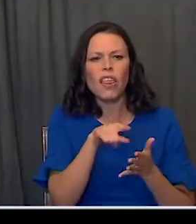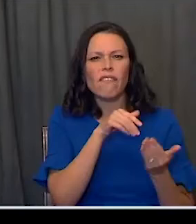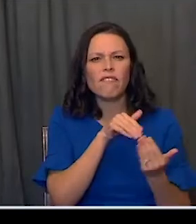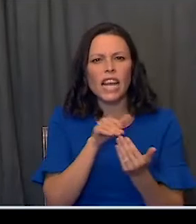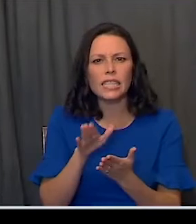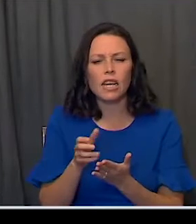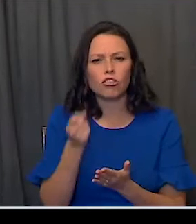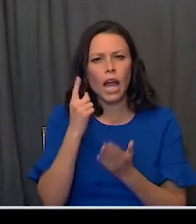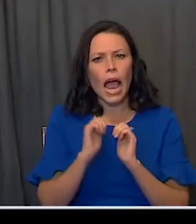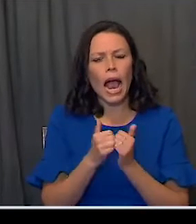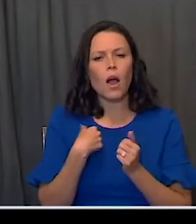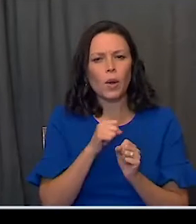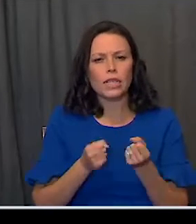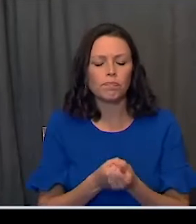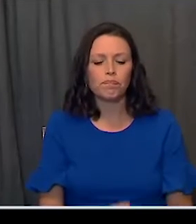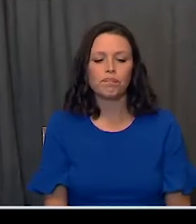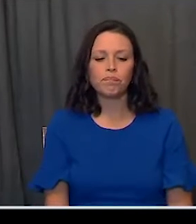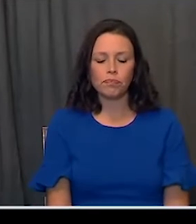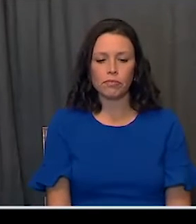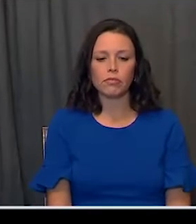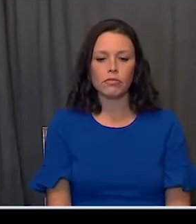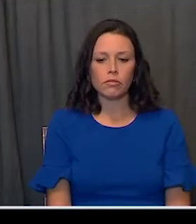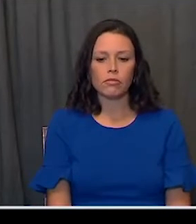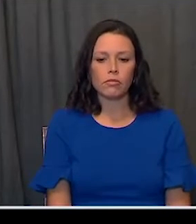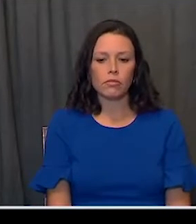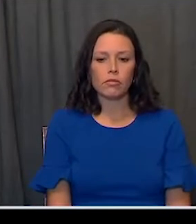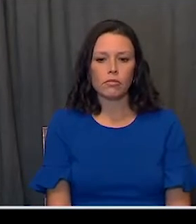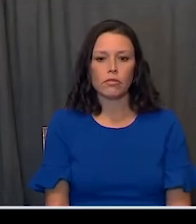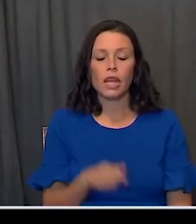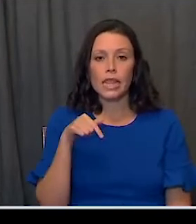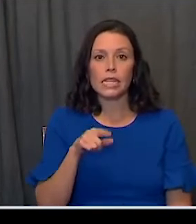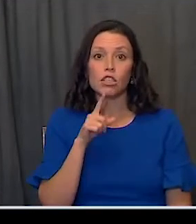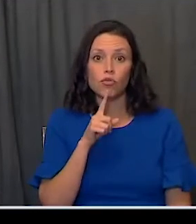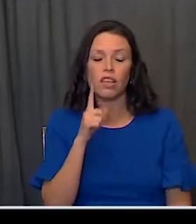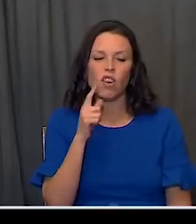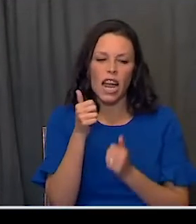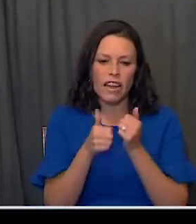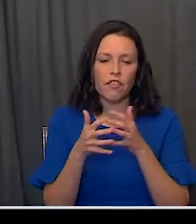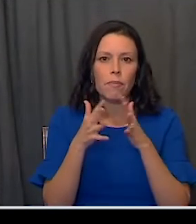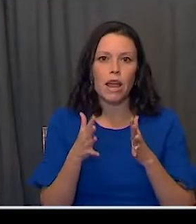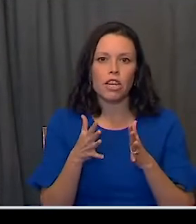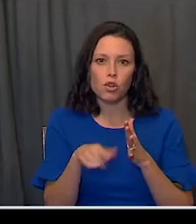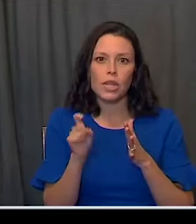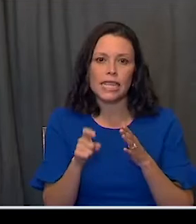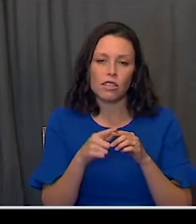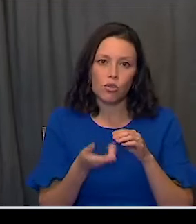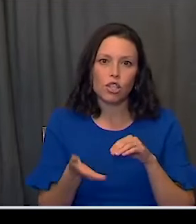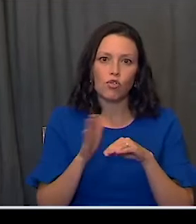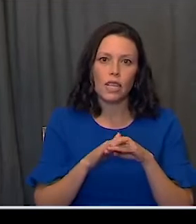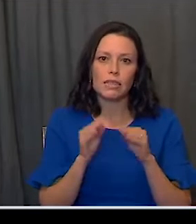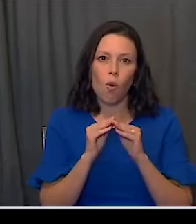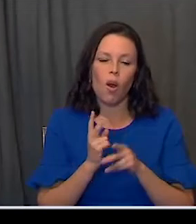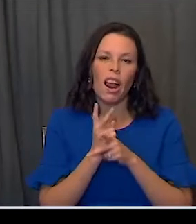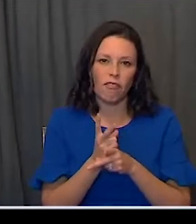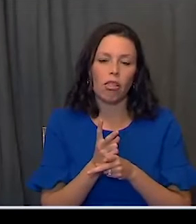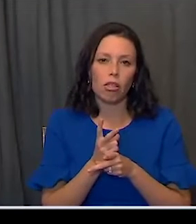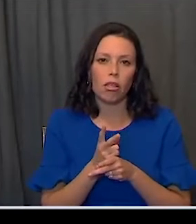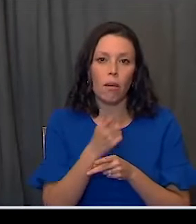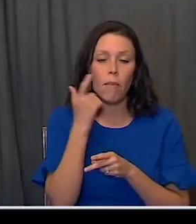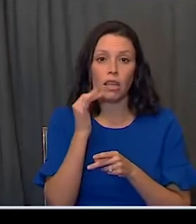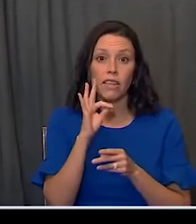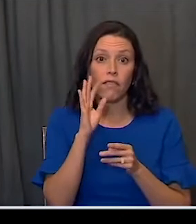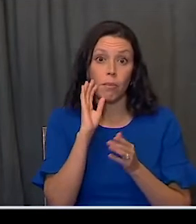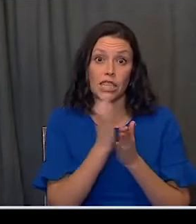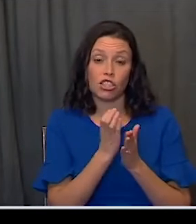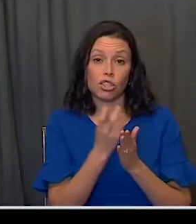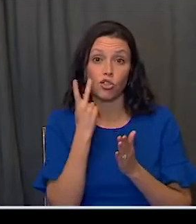understand how we could be more supportive. And this is really a call to action for every American to increase their vigilance because of the the graphic